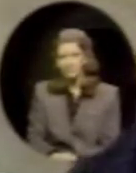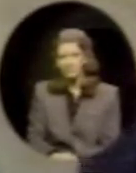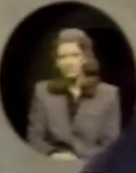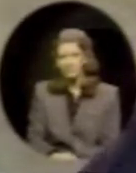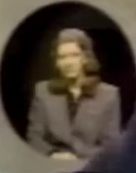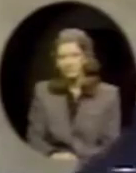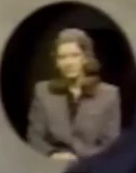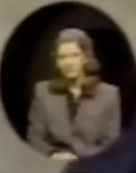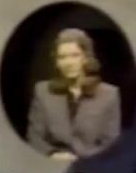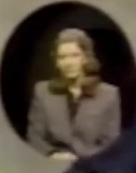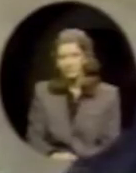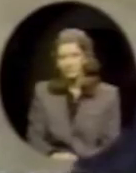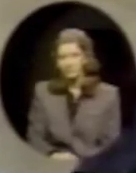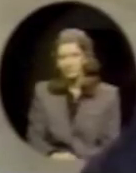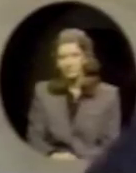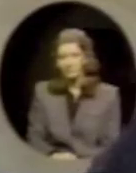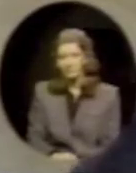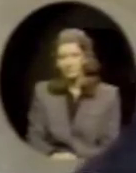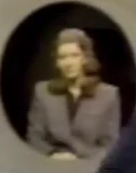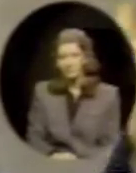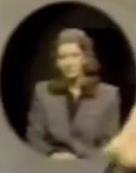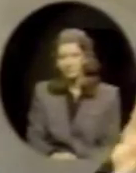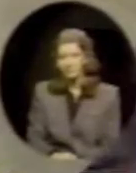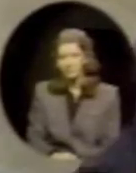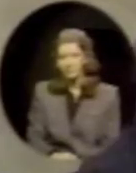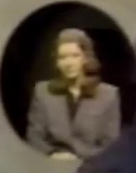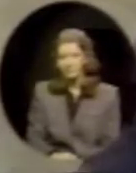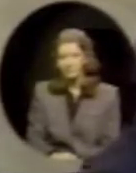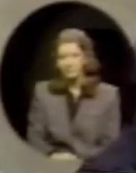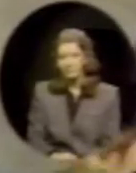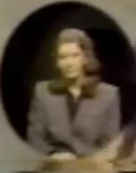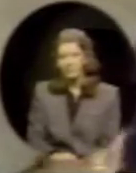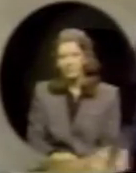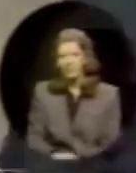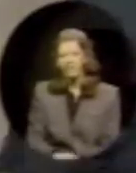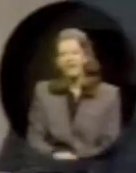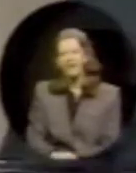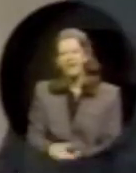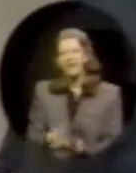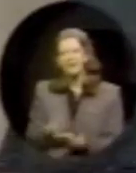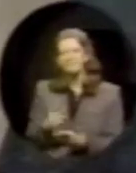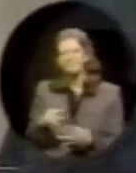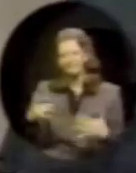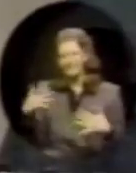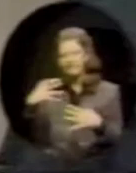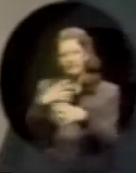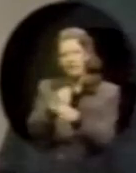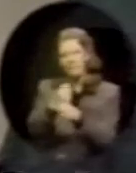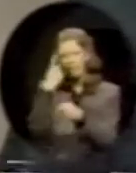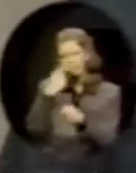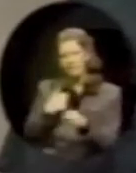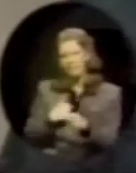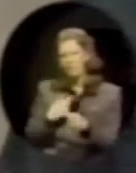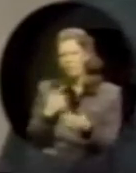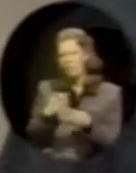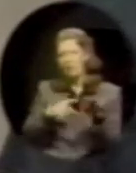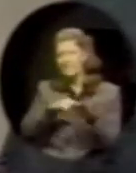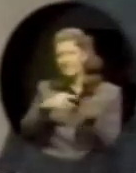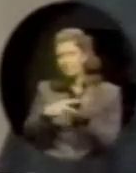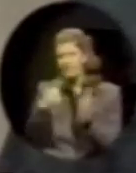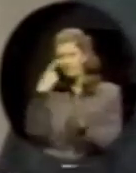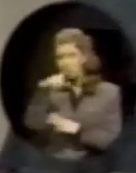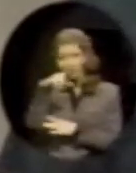PhDs who are deaf. So it's a different situation now. Sum up for us what this means for